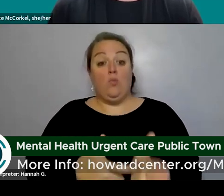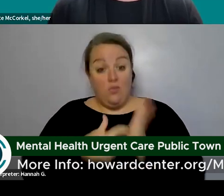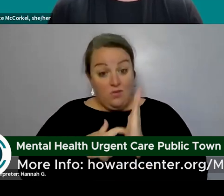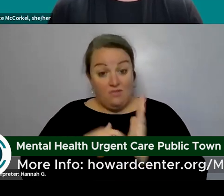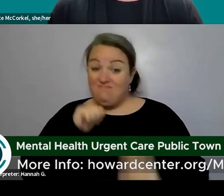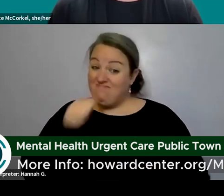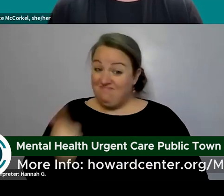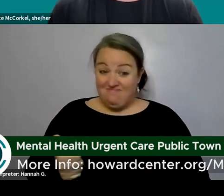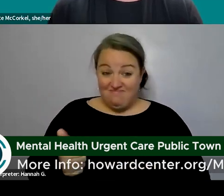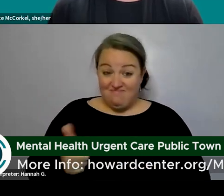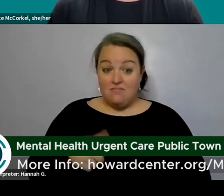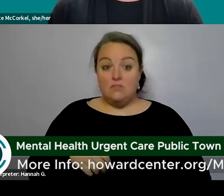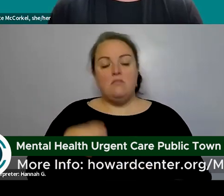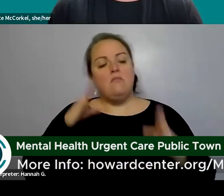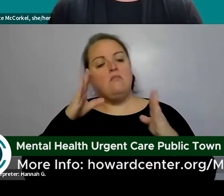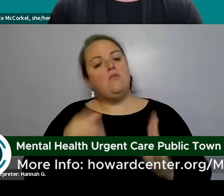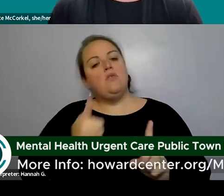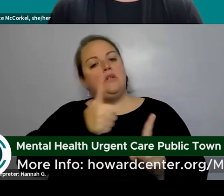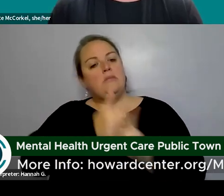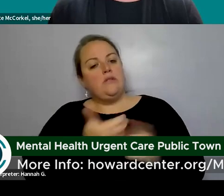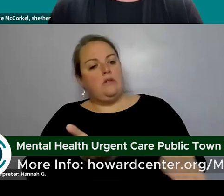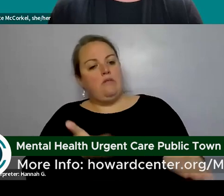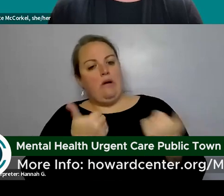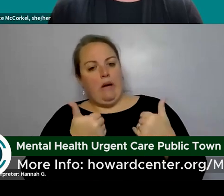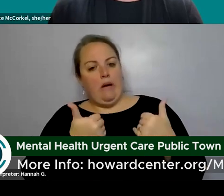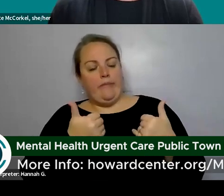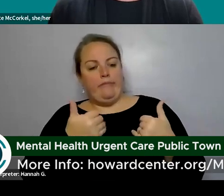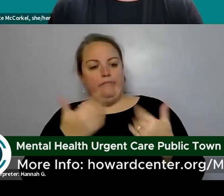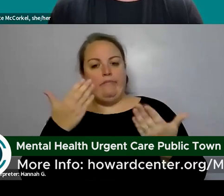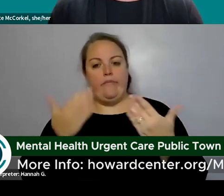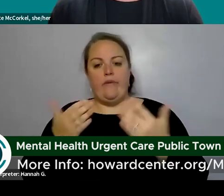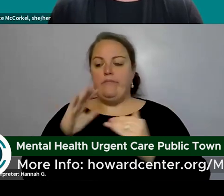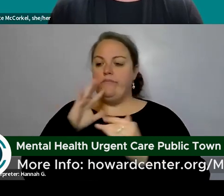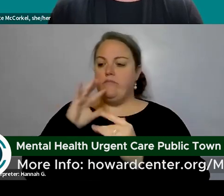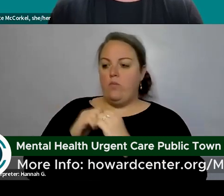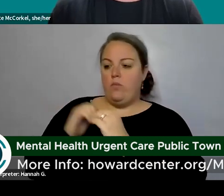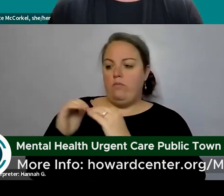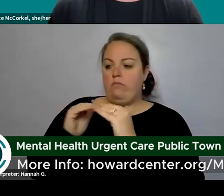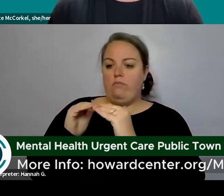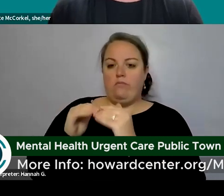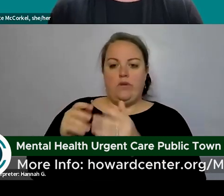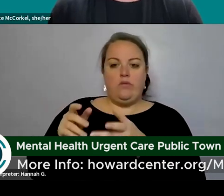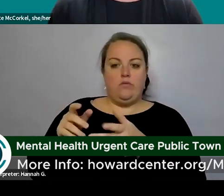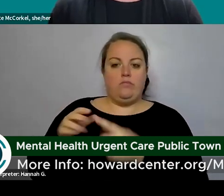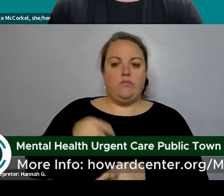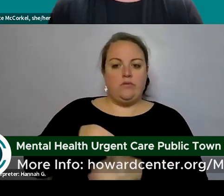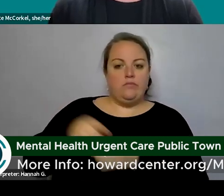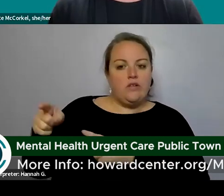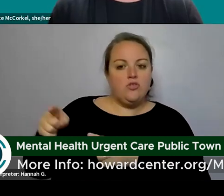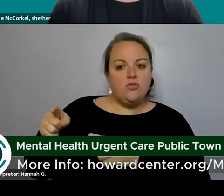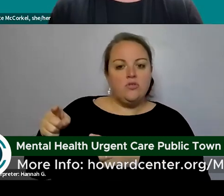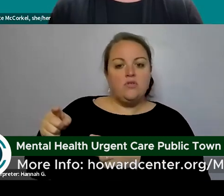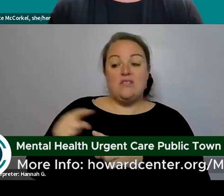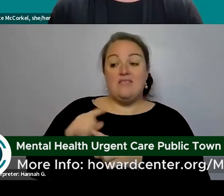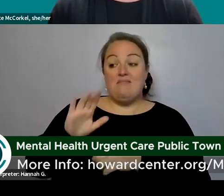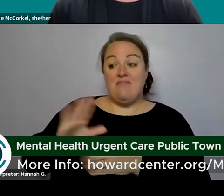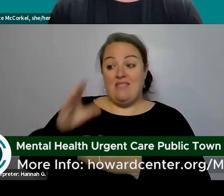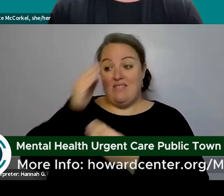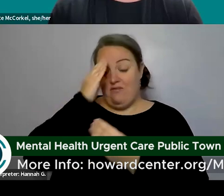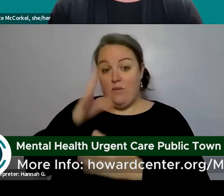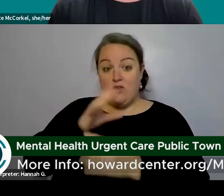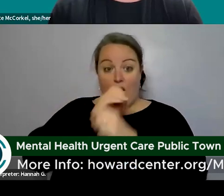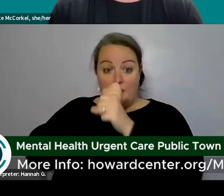so if someone wants to come in and just talk to a peer specialist from pathways but doesn't want their information shared